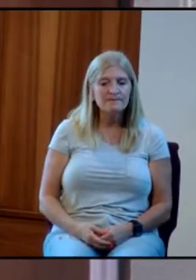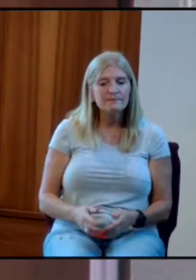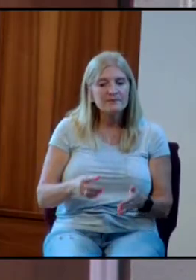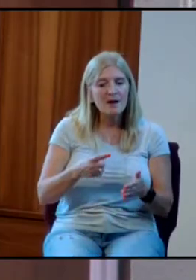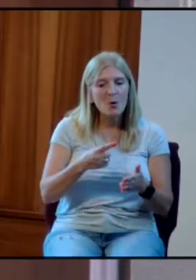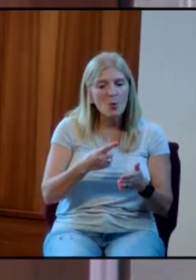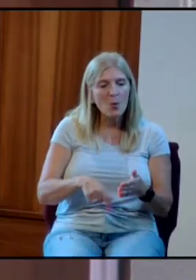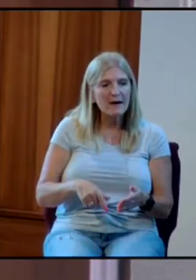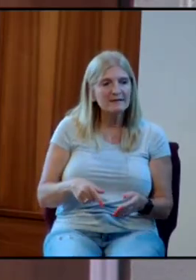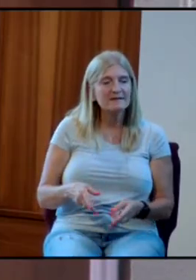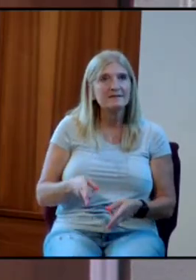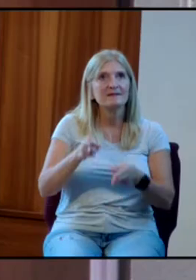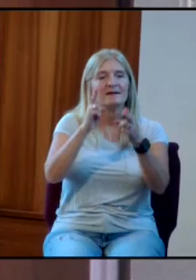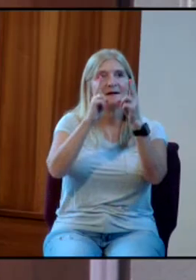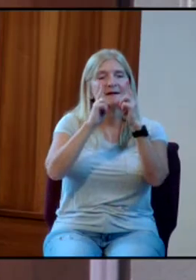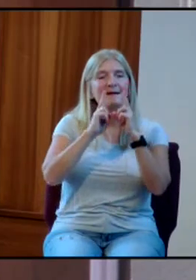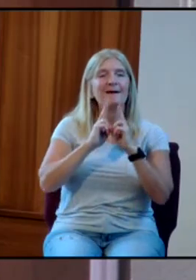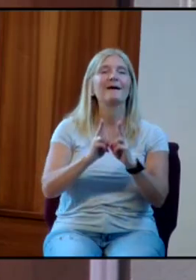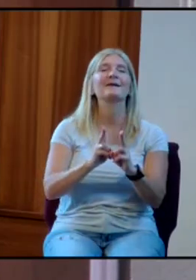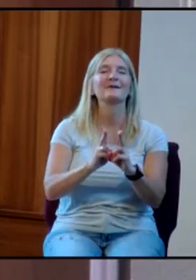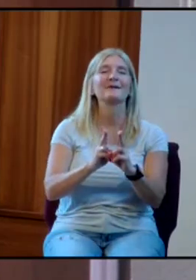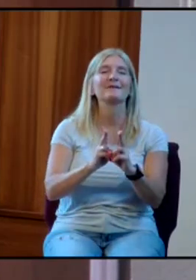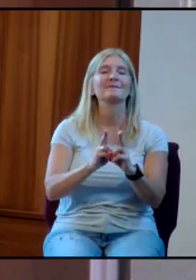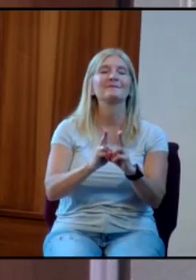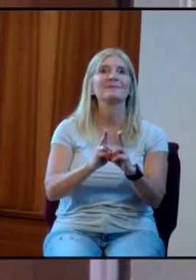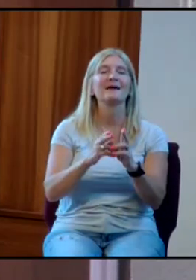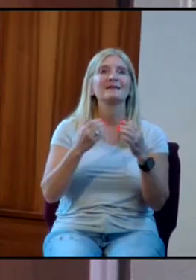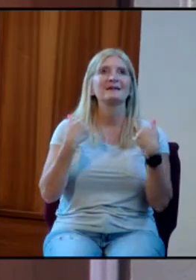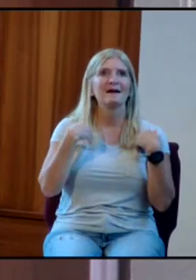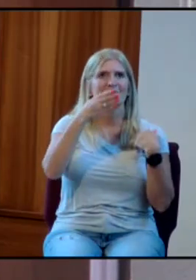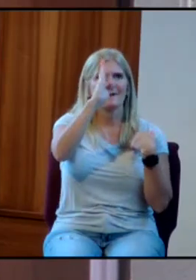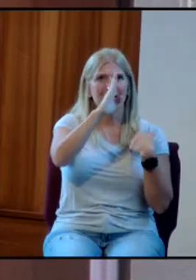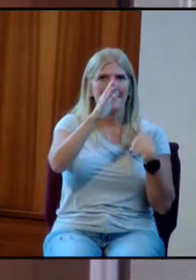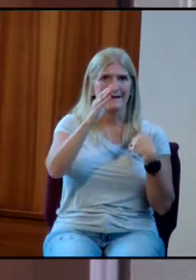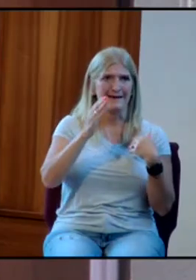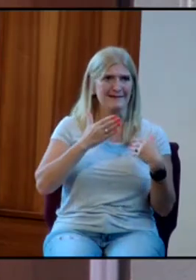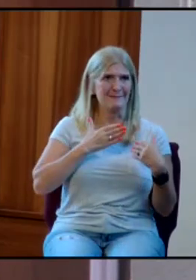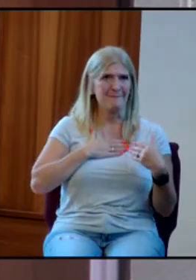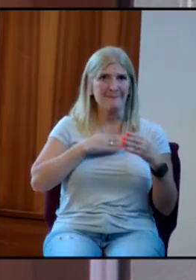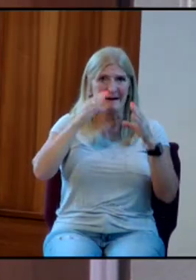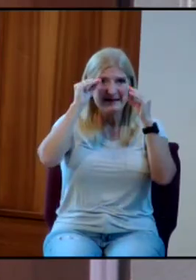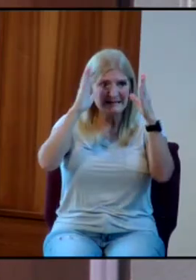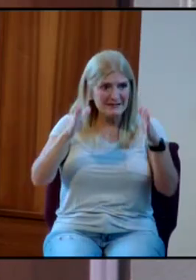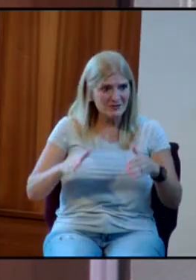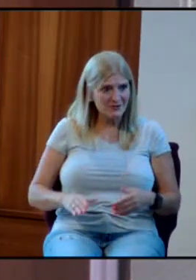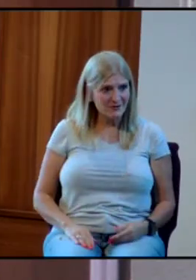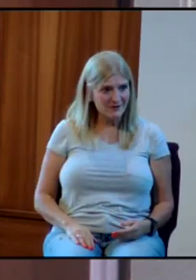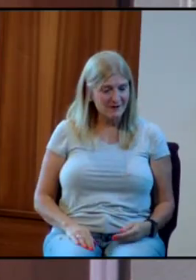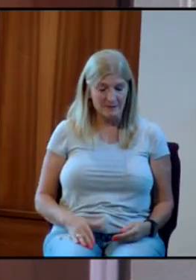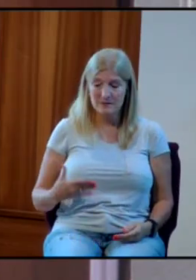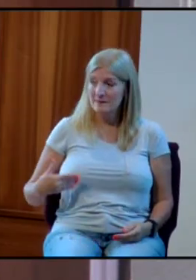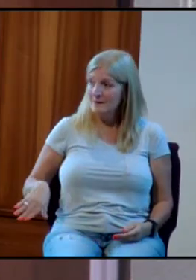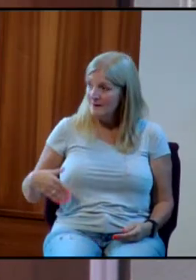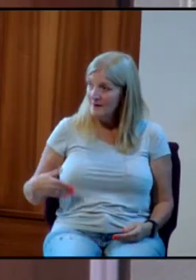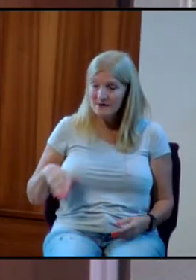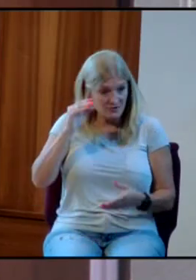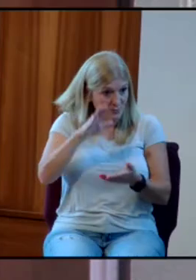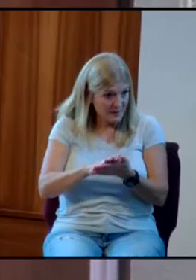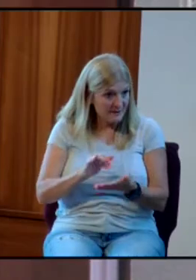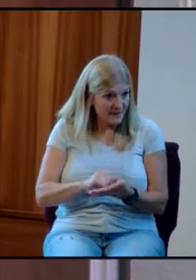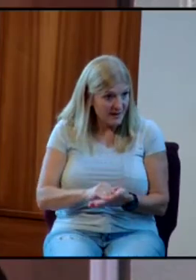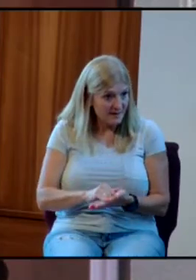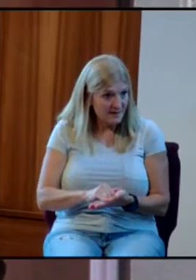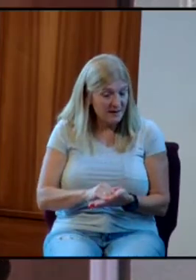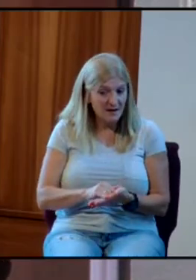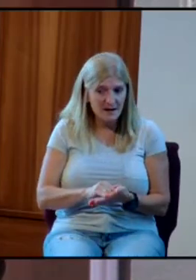What an honor to have God himself as our teacher. Do you believe that? The